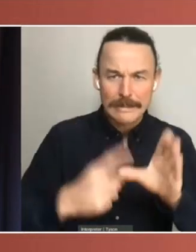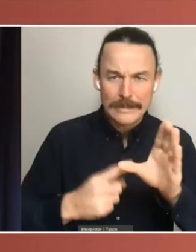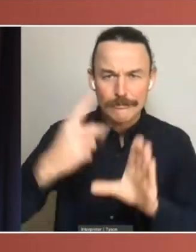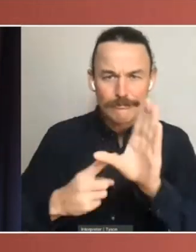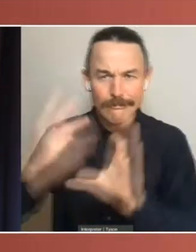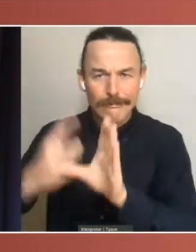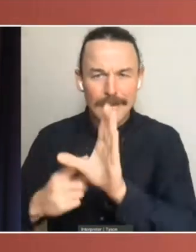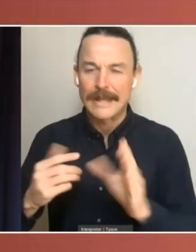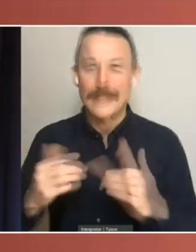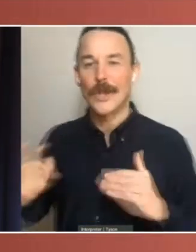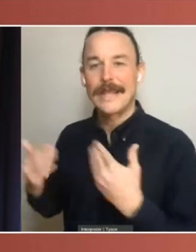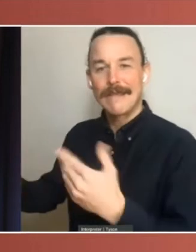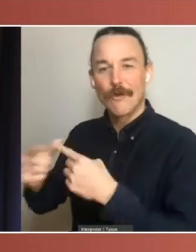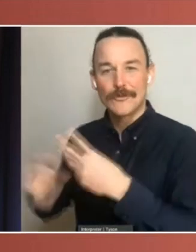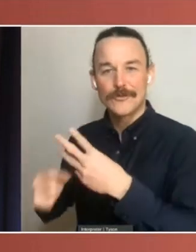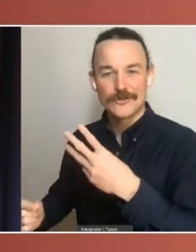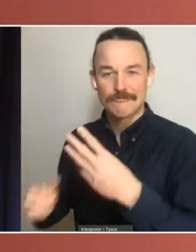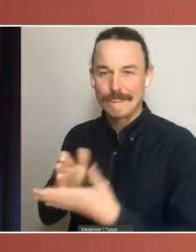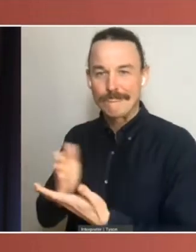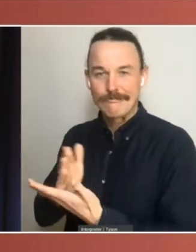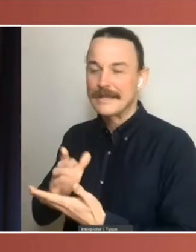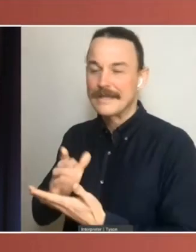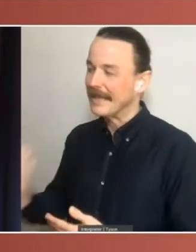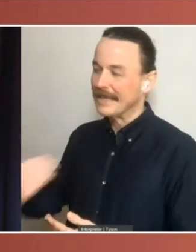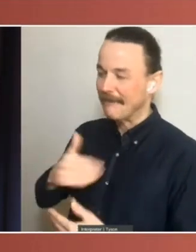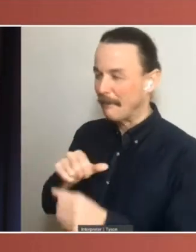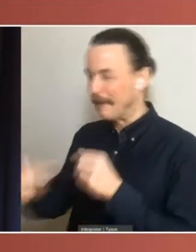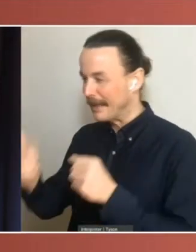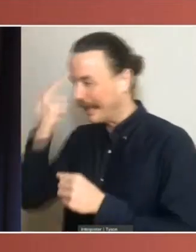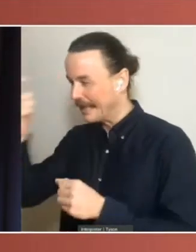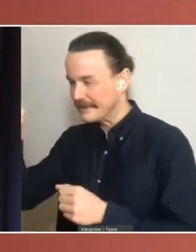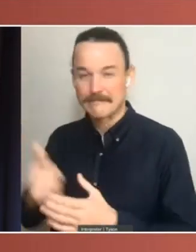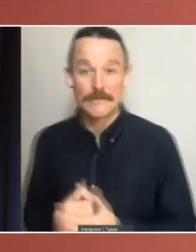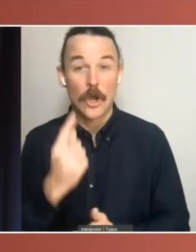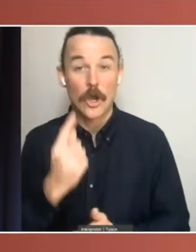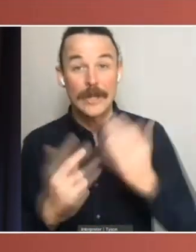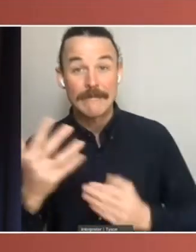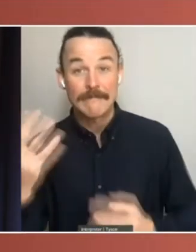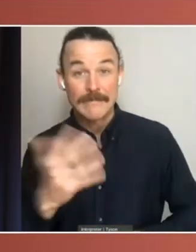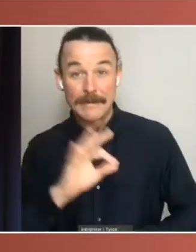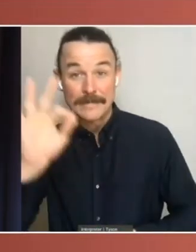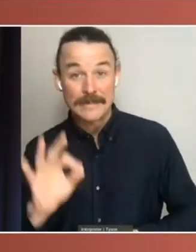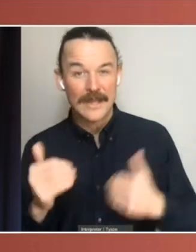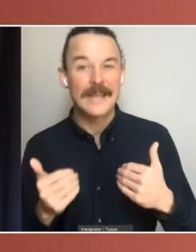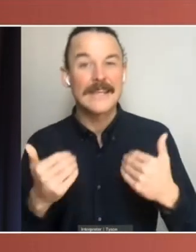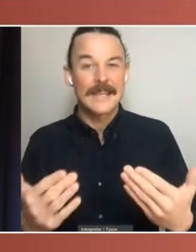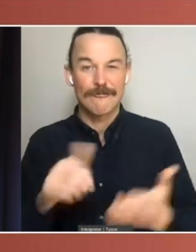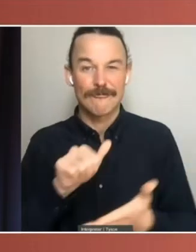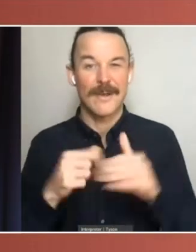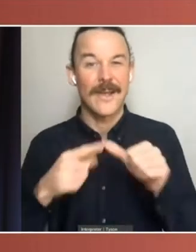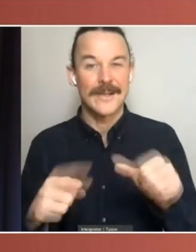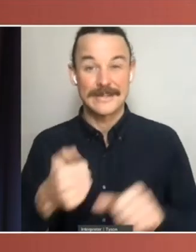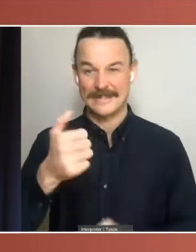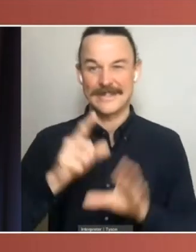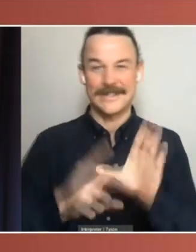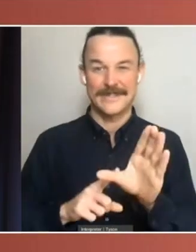respondents instead to give their best guess. Only 15% gave the correct answer of 6 years. 5